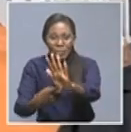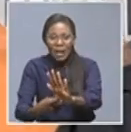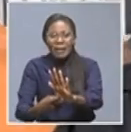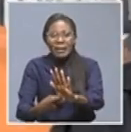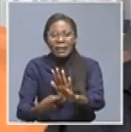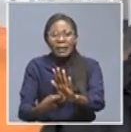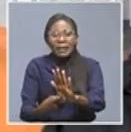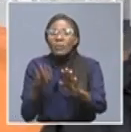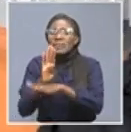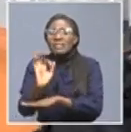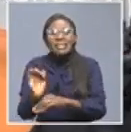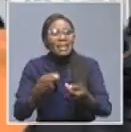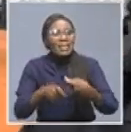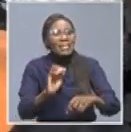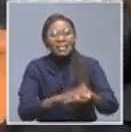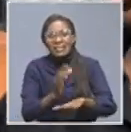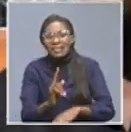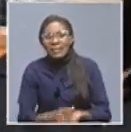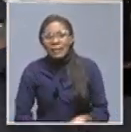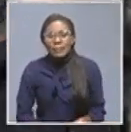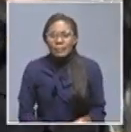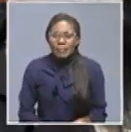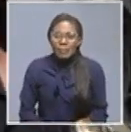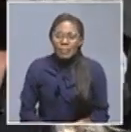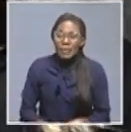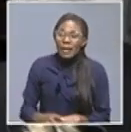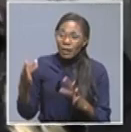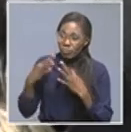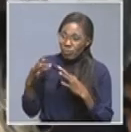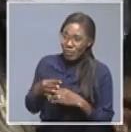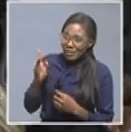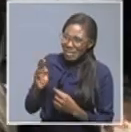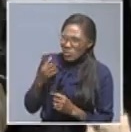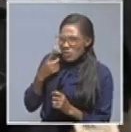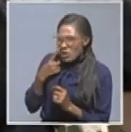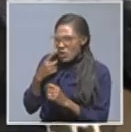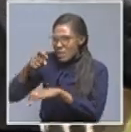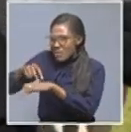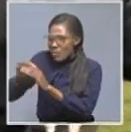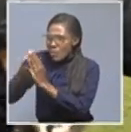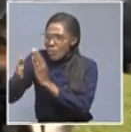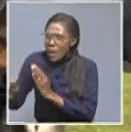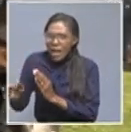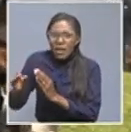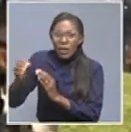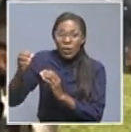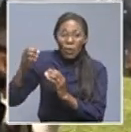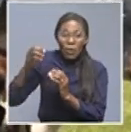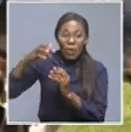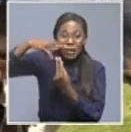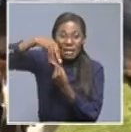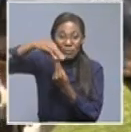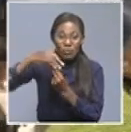to the people. Mr. Hango we've also seen that during the initial launch the king of Ukwambi traditional